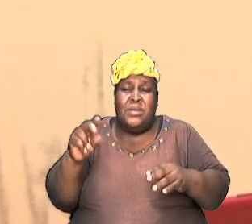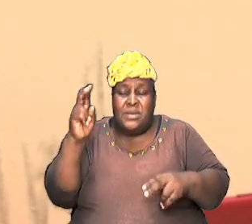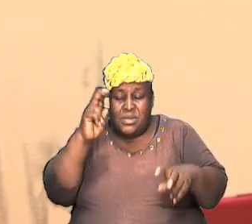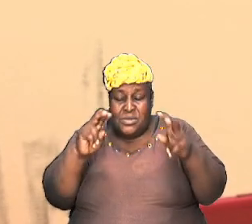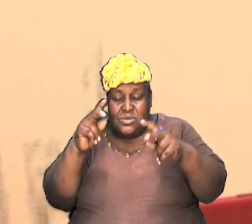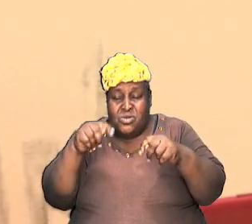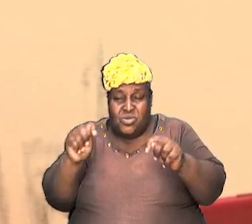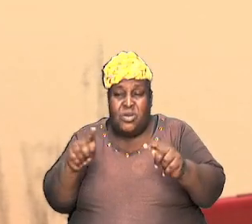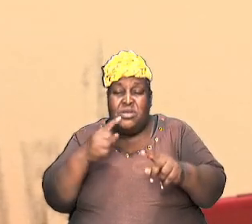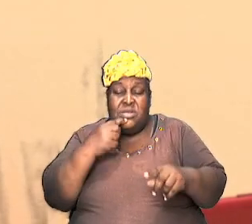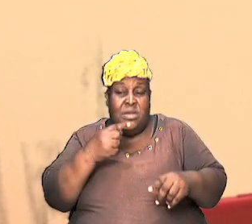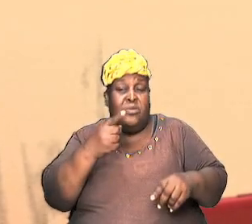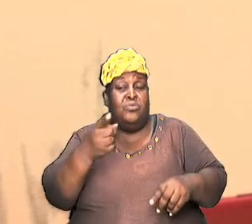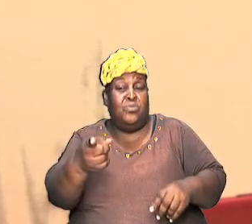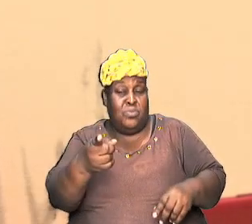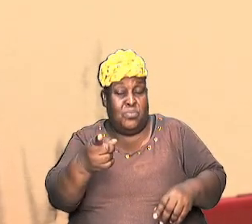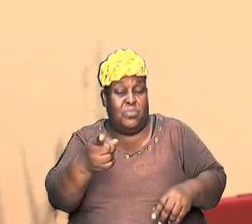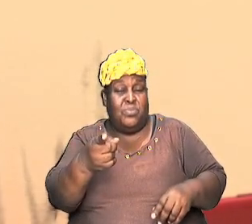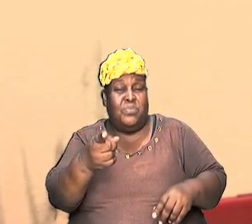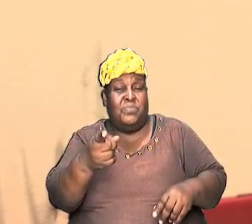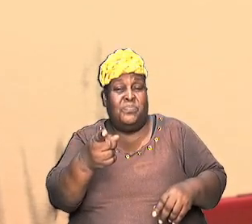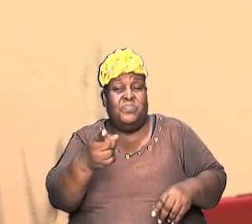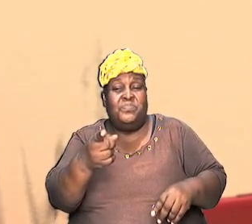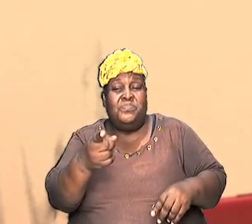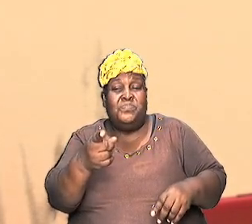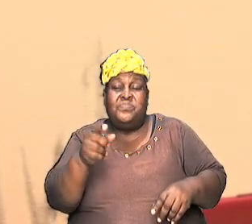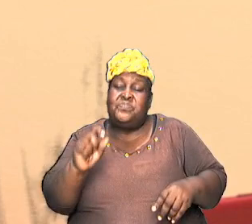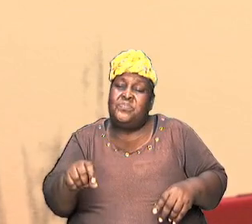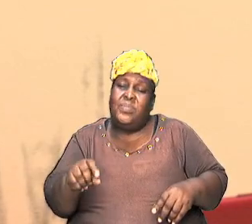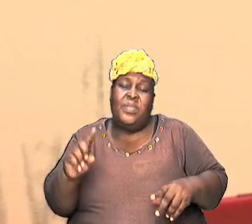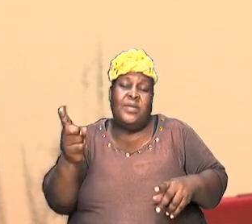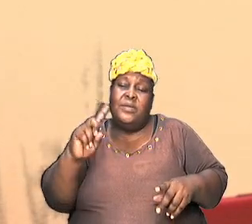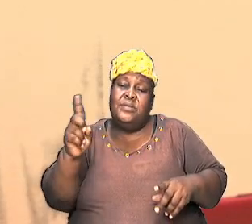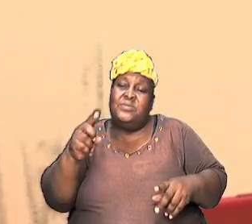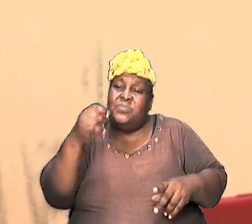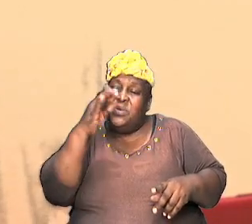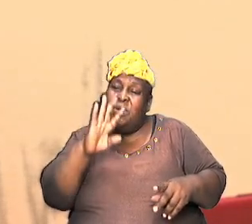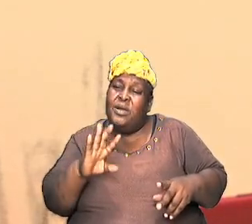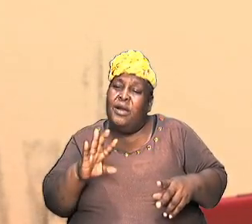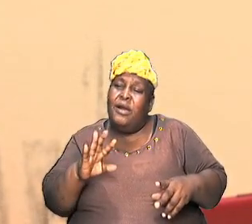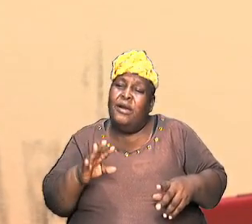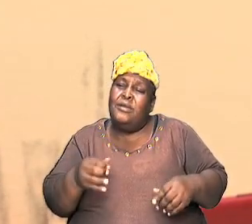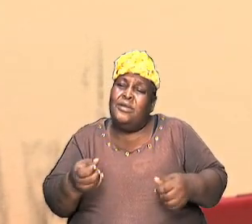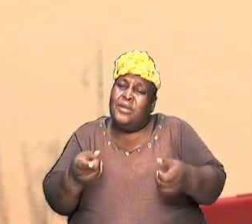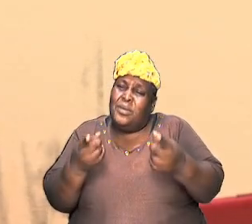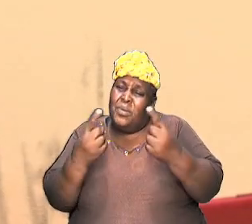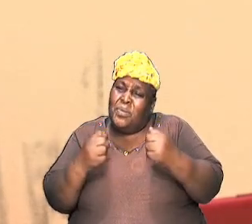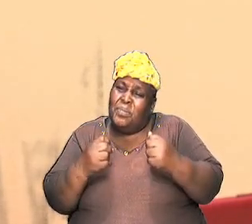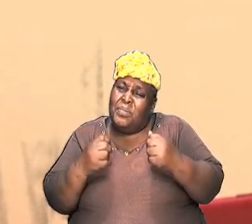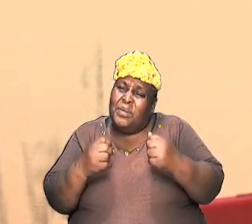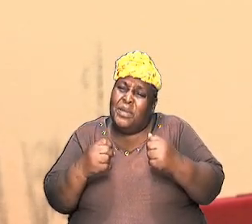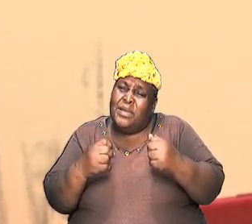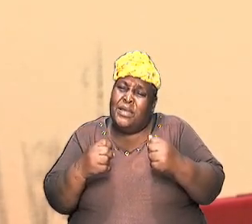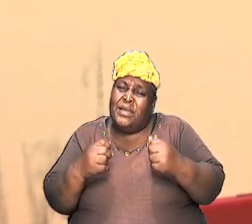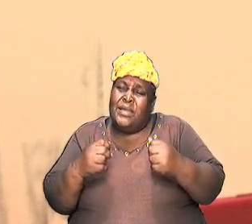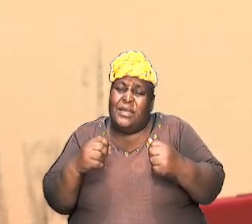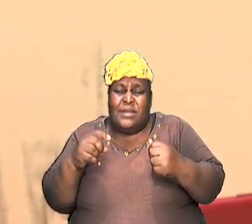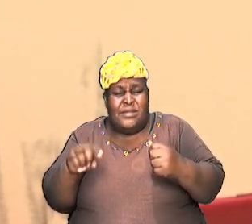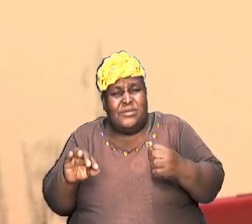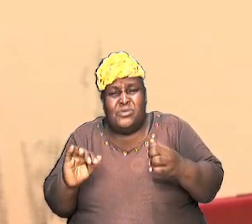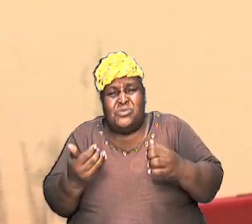that this is where God came from and this is how God came about,